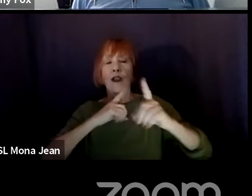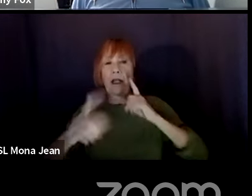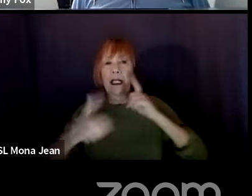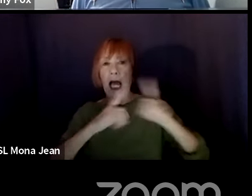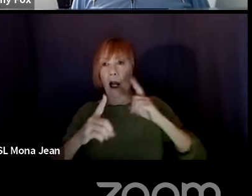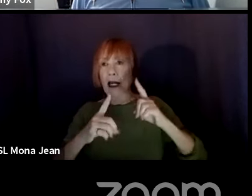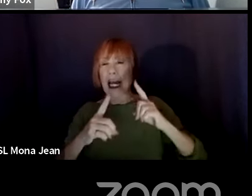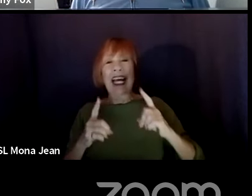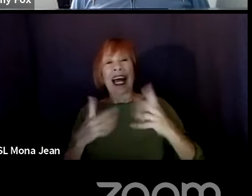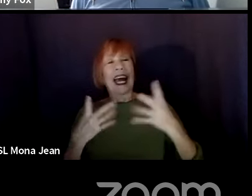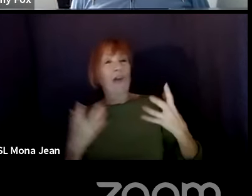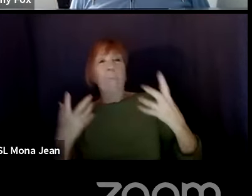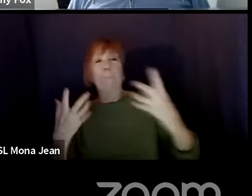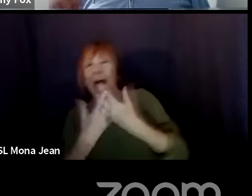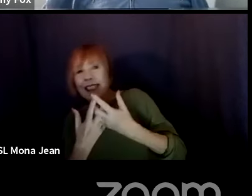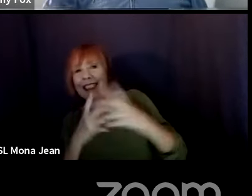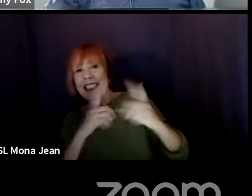cut it out.